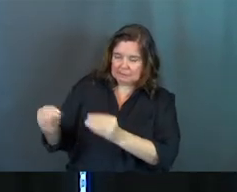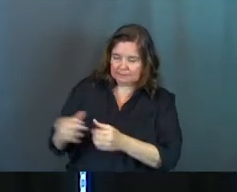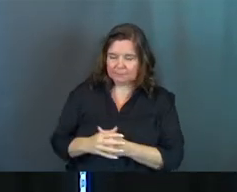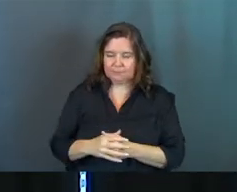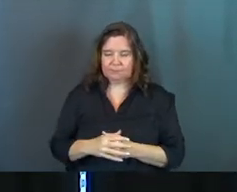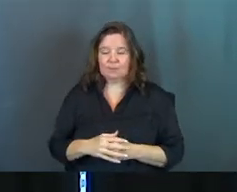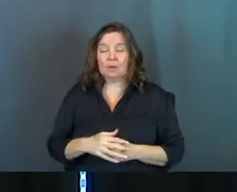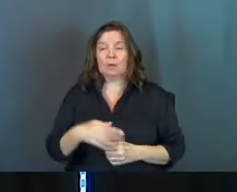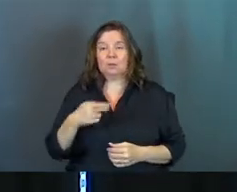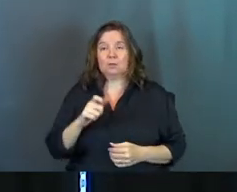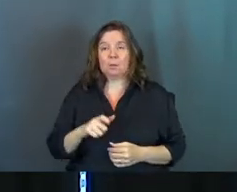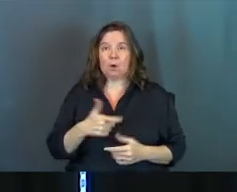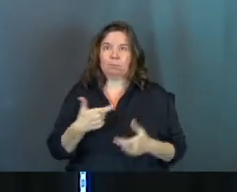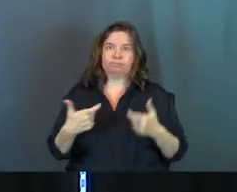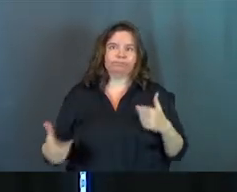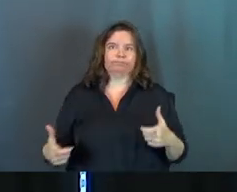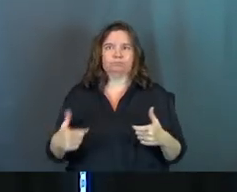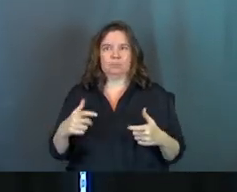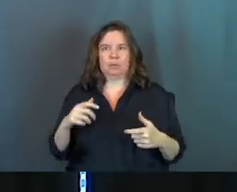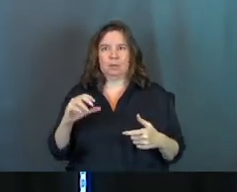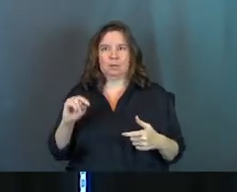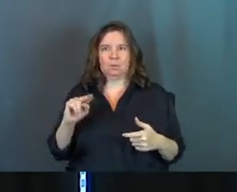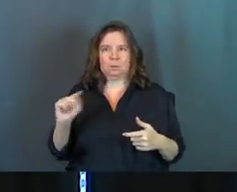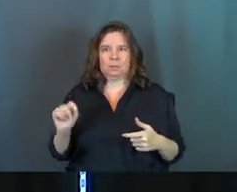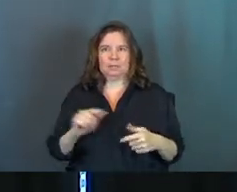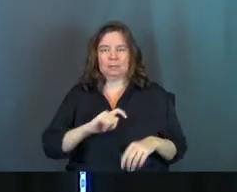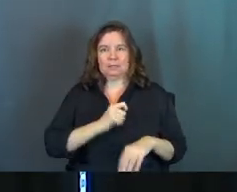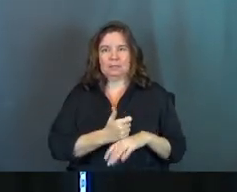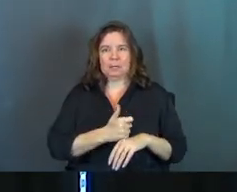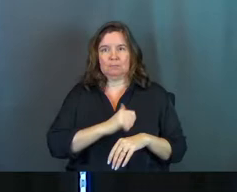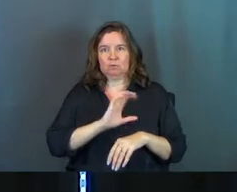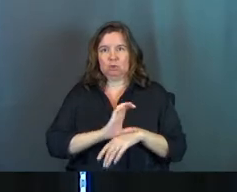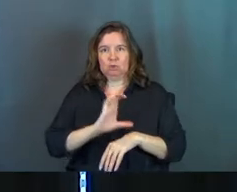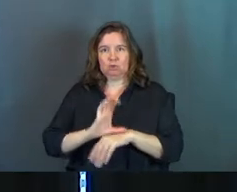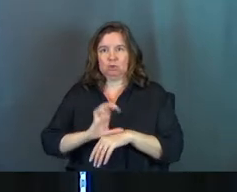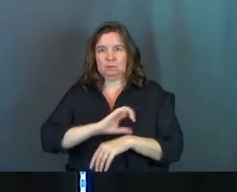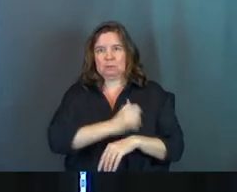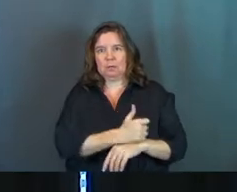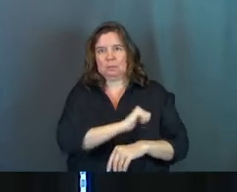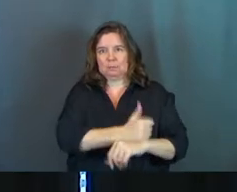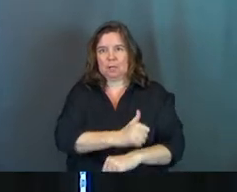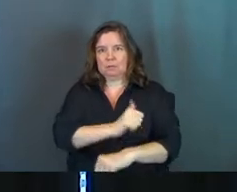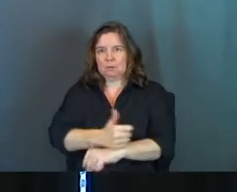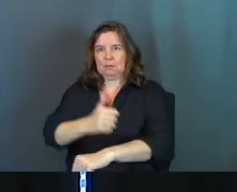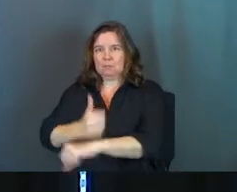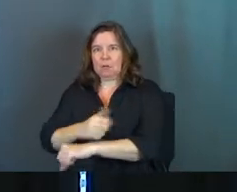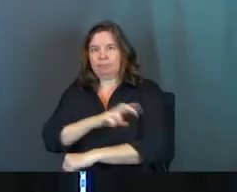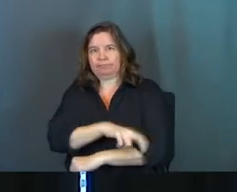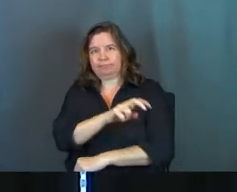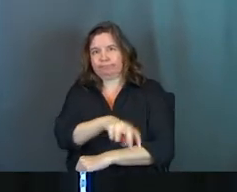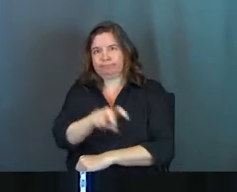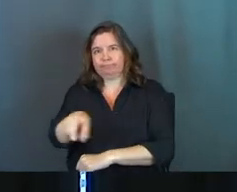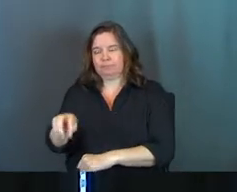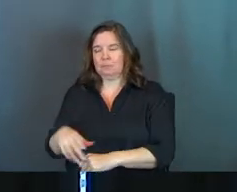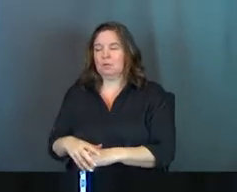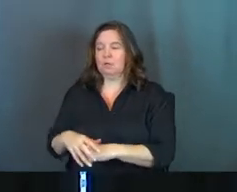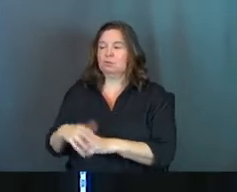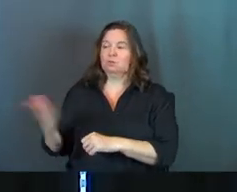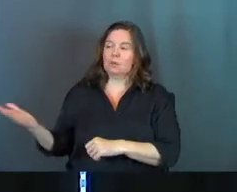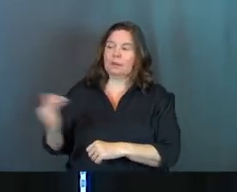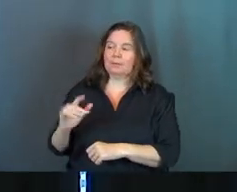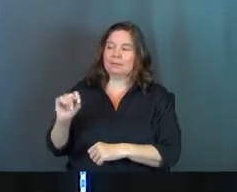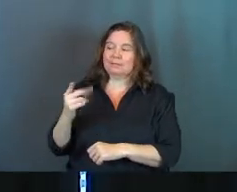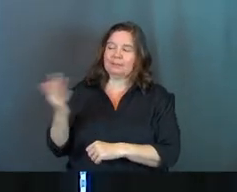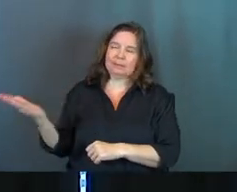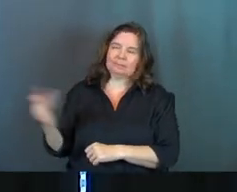basically planning churches, spreading the good news of Jesus. And Timothy felt called to do this as well. So Paul brings Timothy along as, you know,